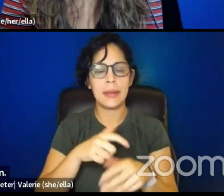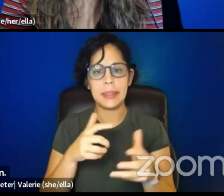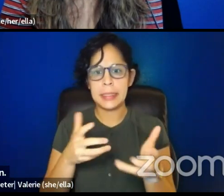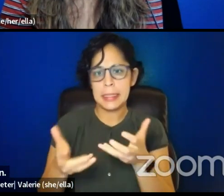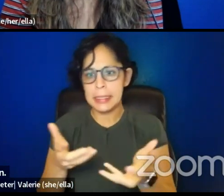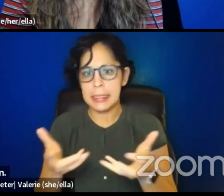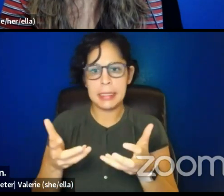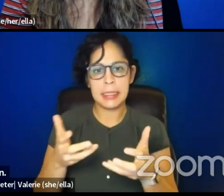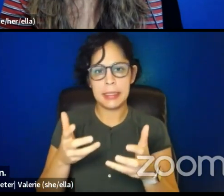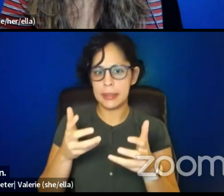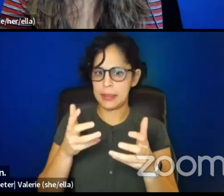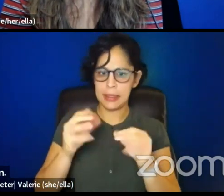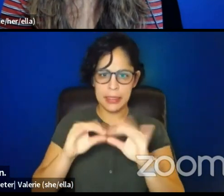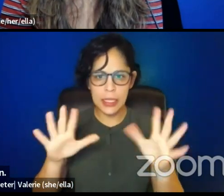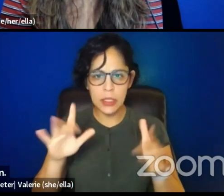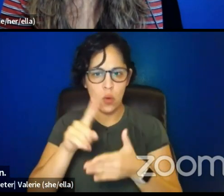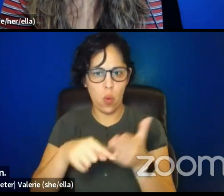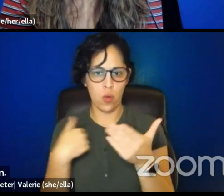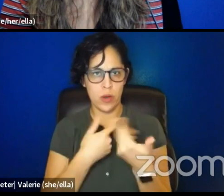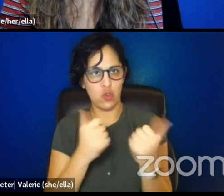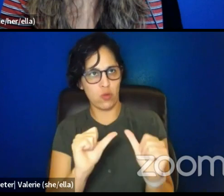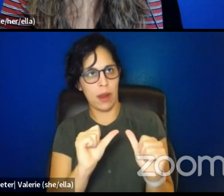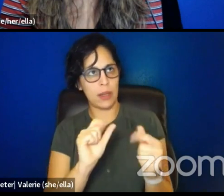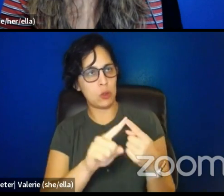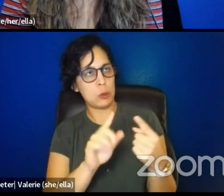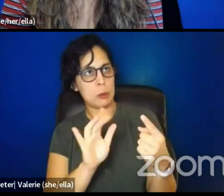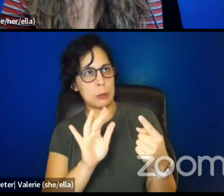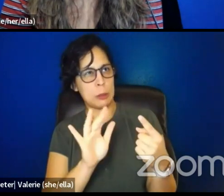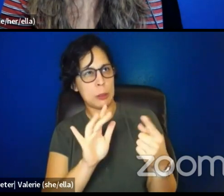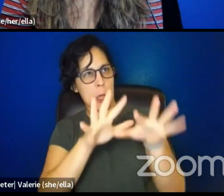and our response is always, you cannot separate the two.